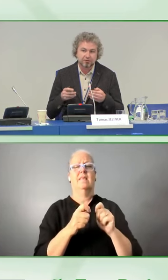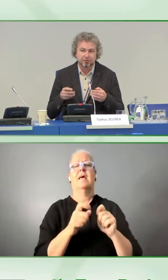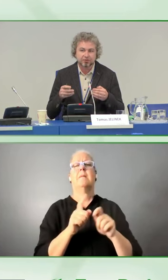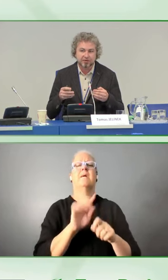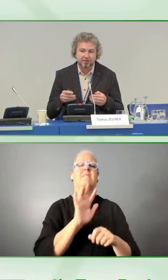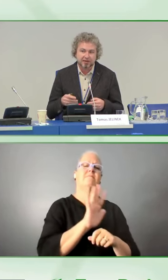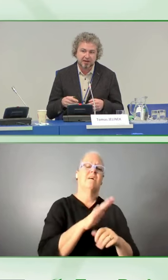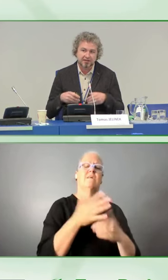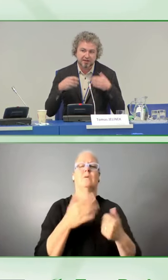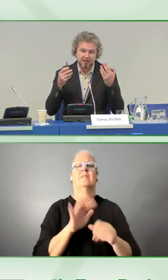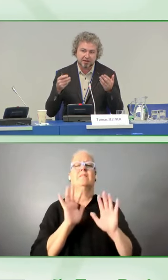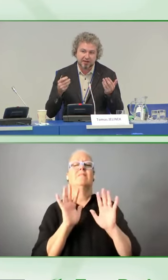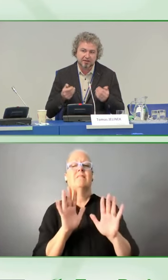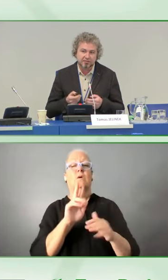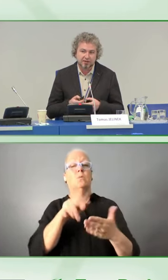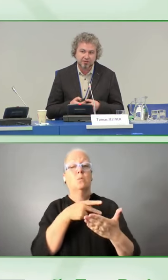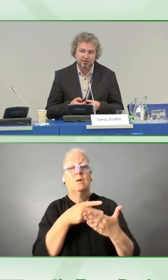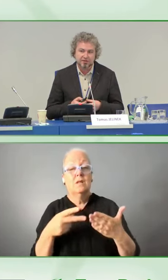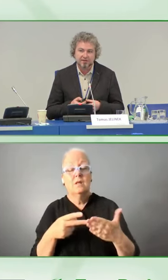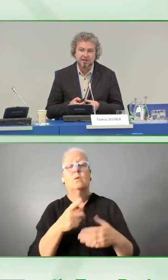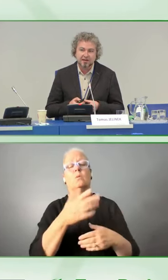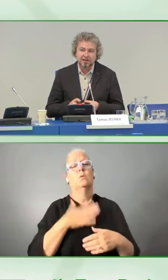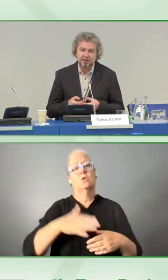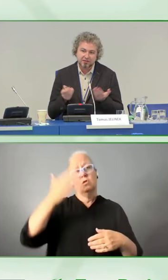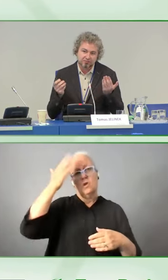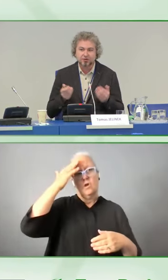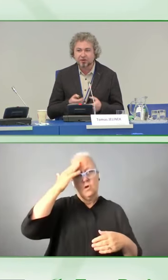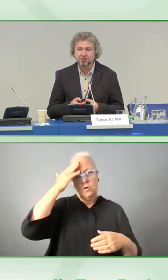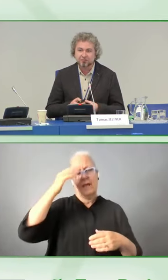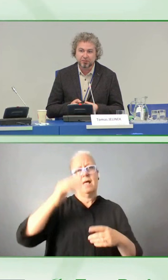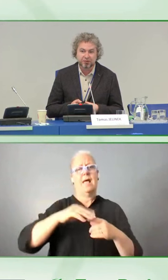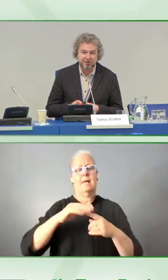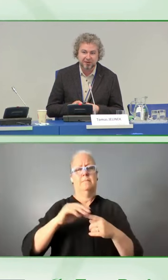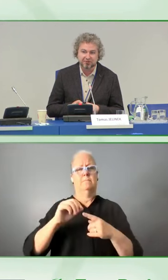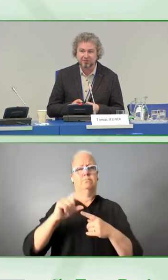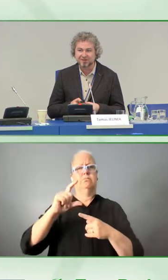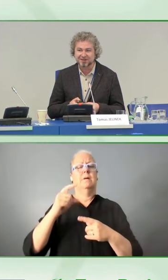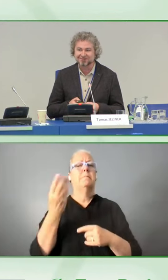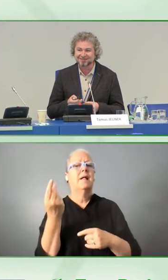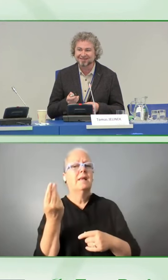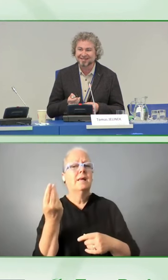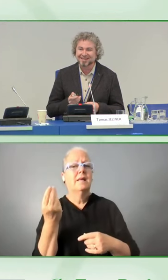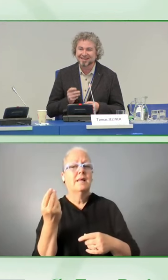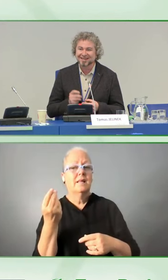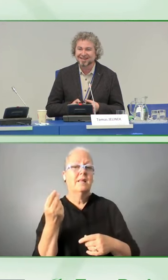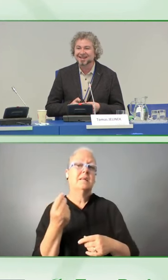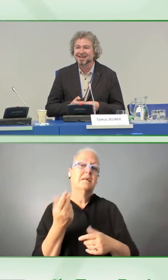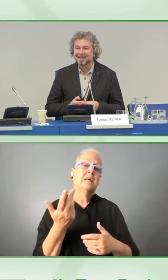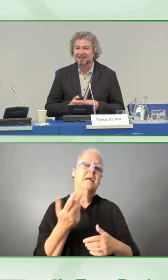And if you want to recognize higher denominations you can purchase our full version.